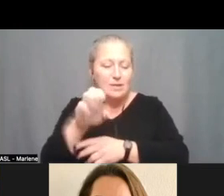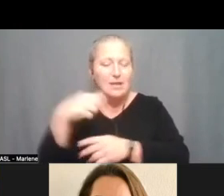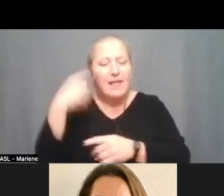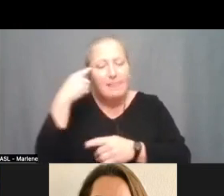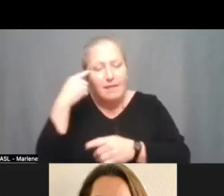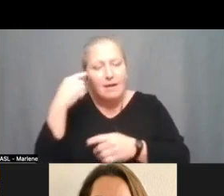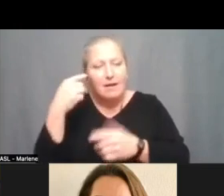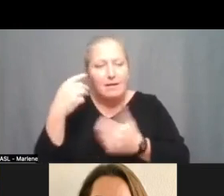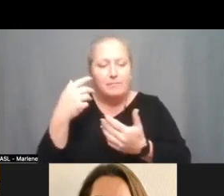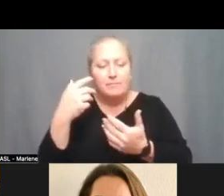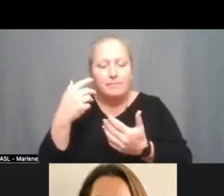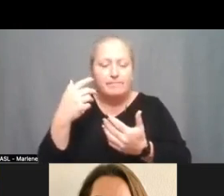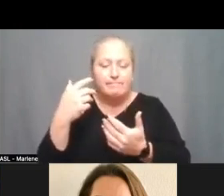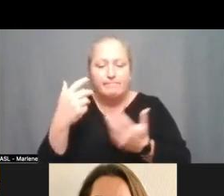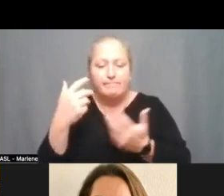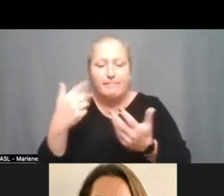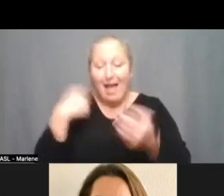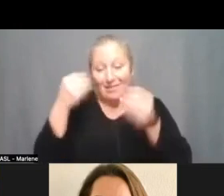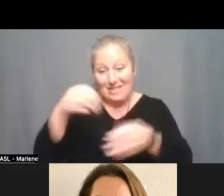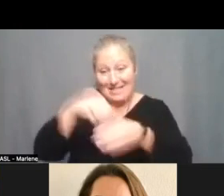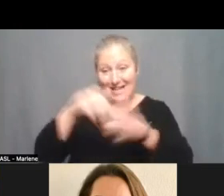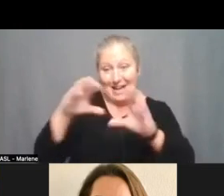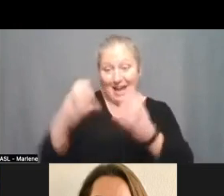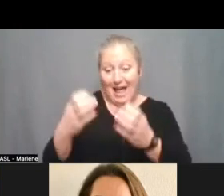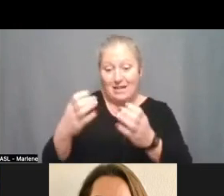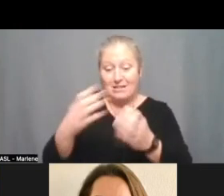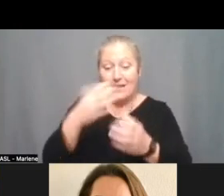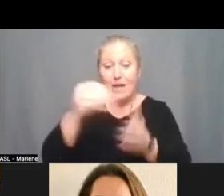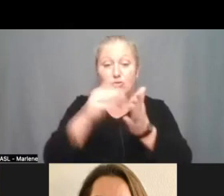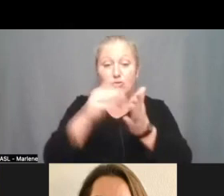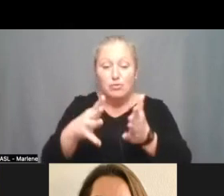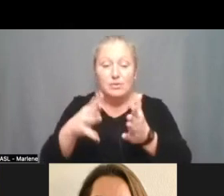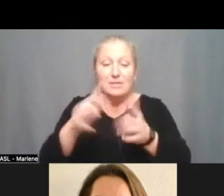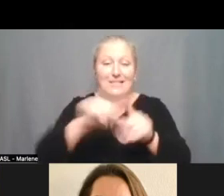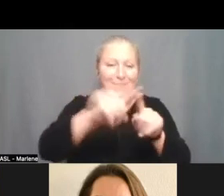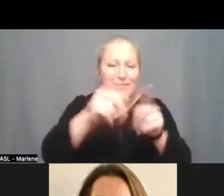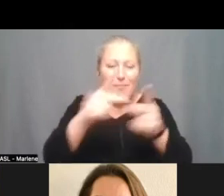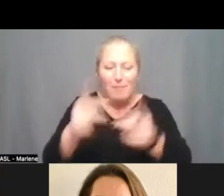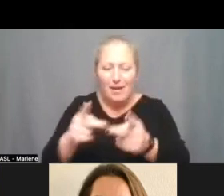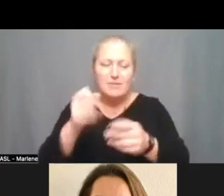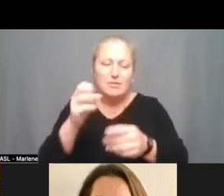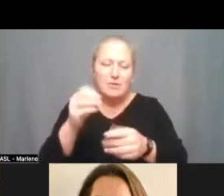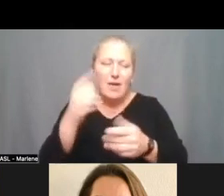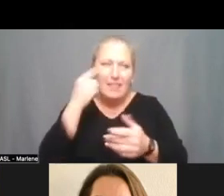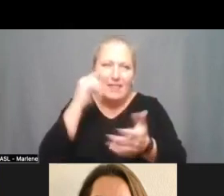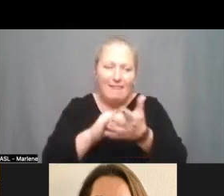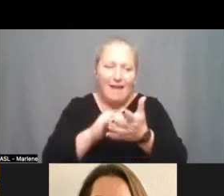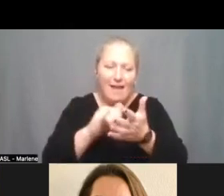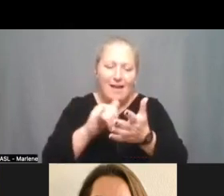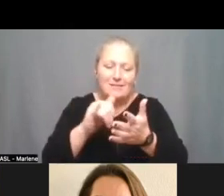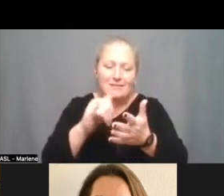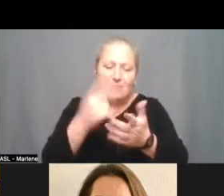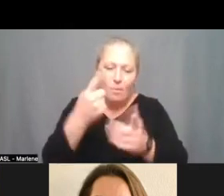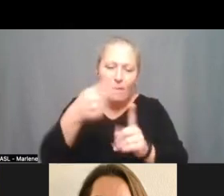you know we have teachers in classrooms and students at different at different places so i think that's a factor um i actually